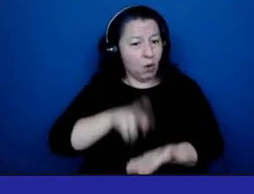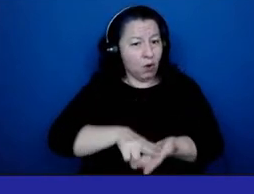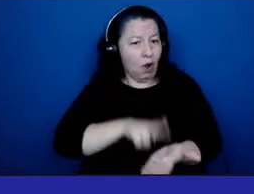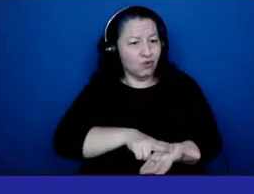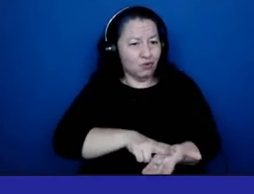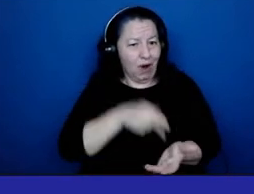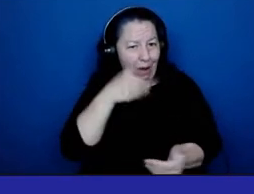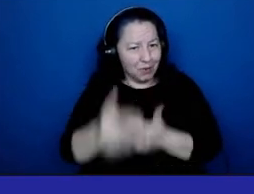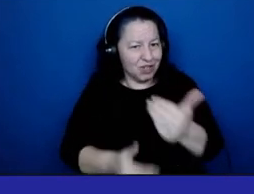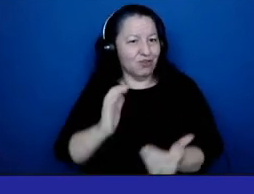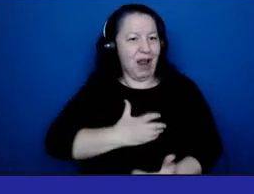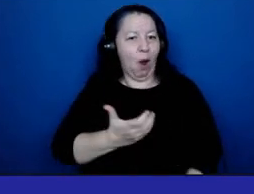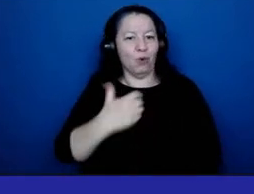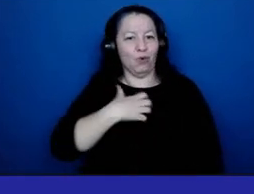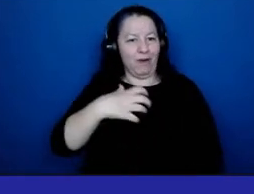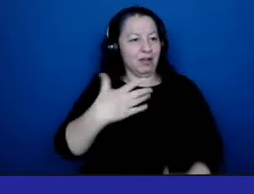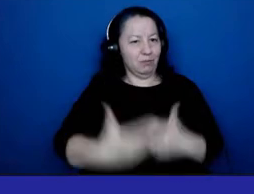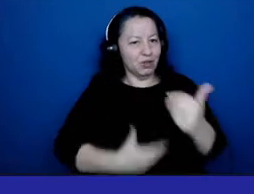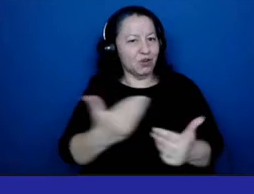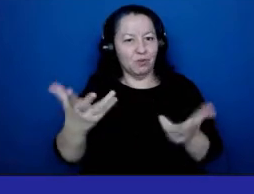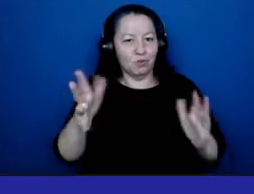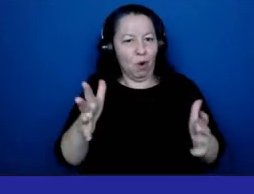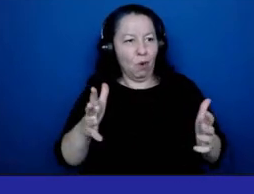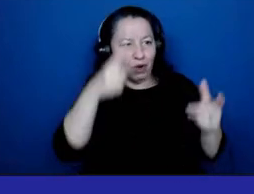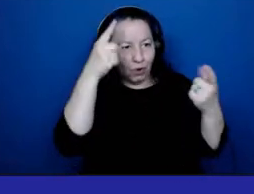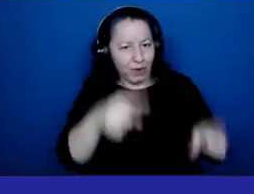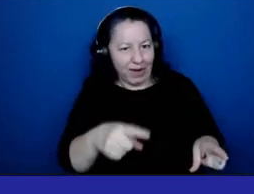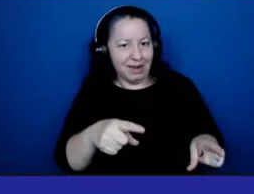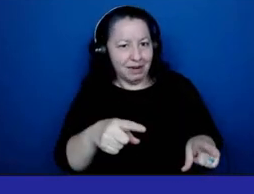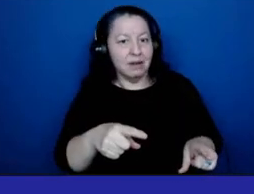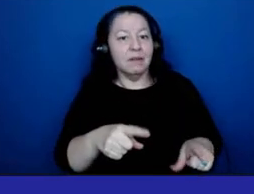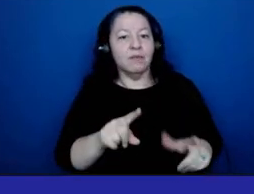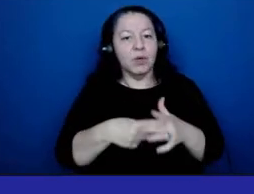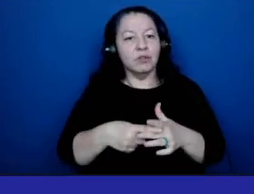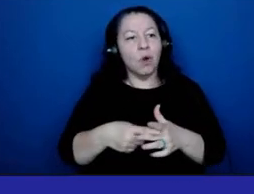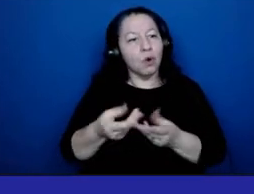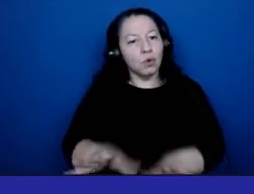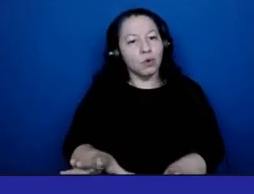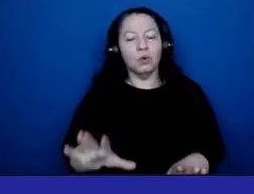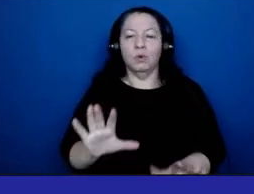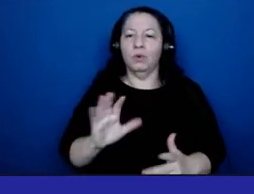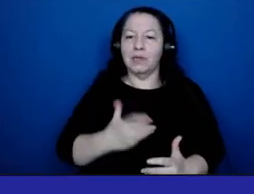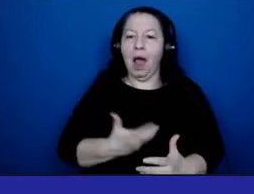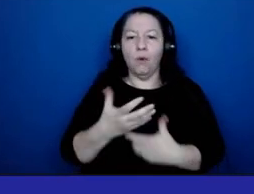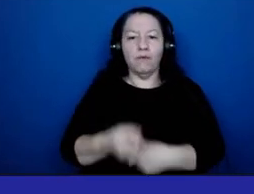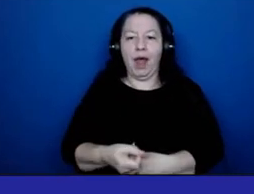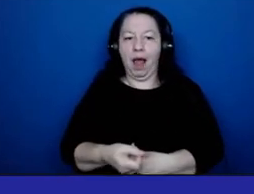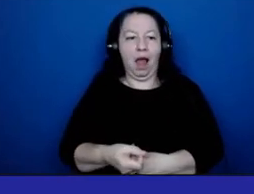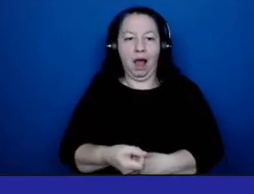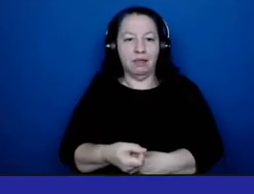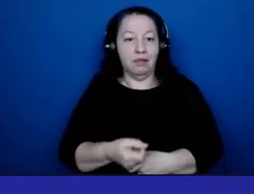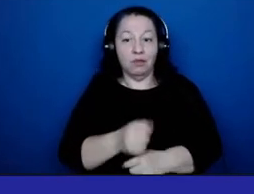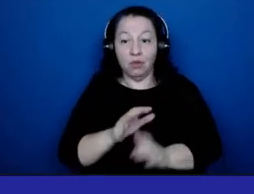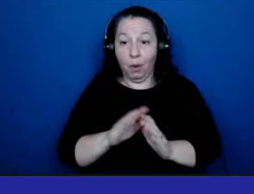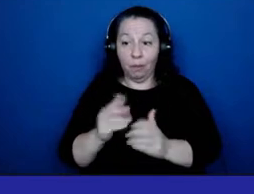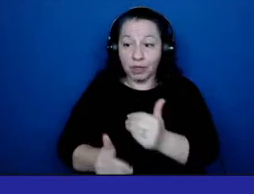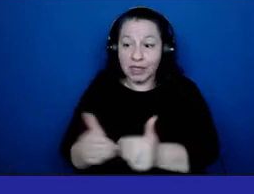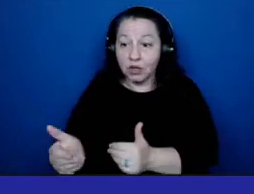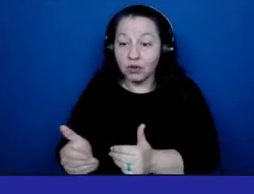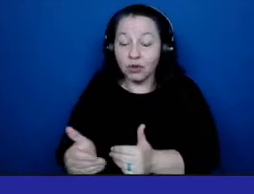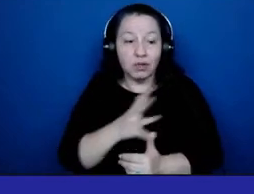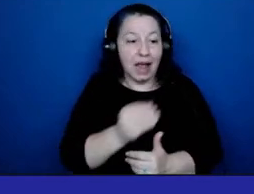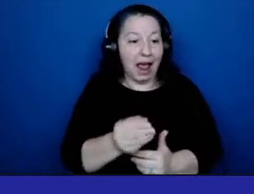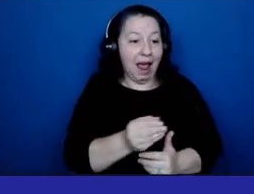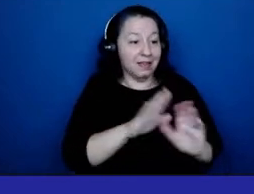procedures. And we start to lose faith that the system or the procedures are worth the paper they're printed on. And